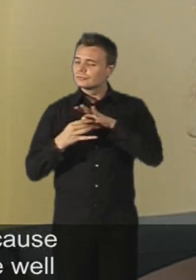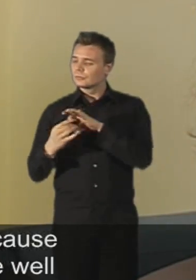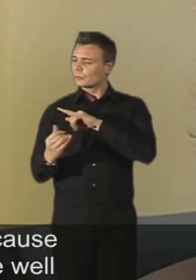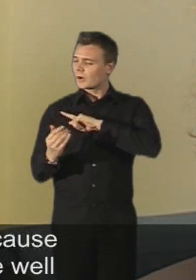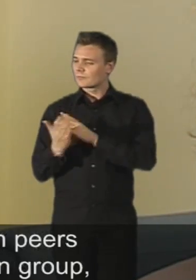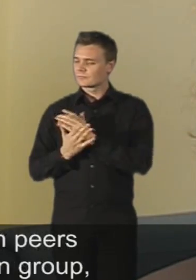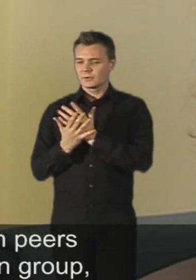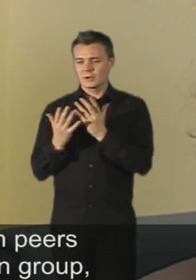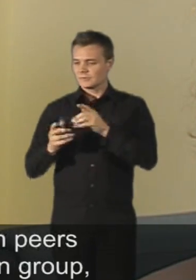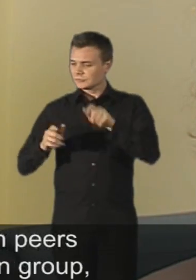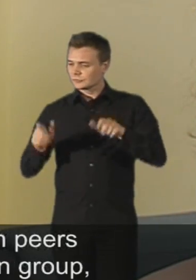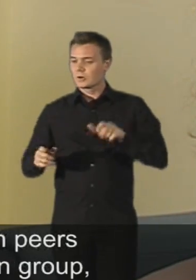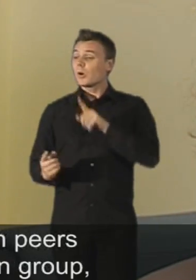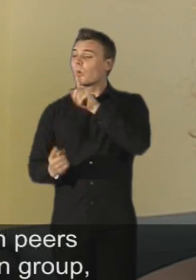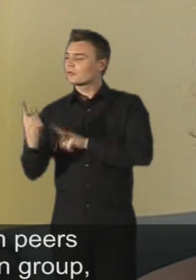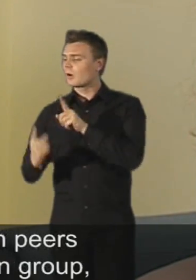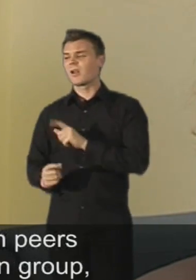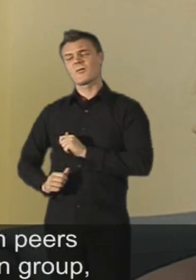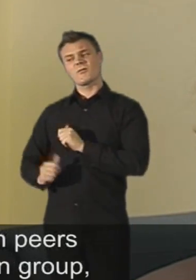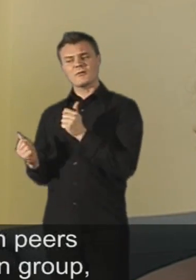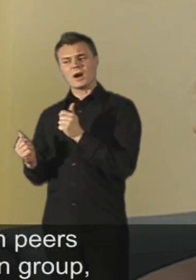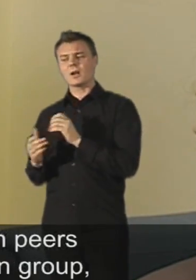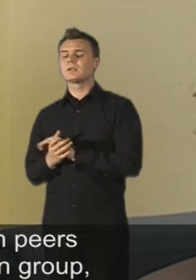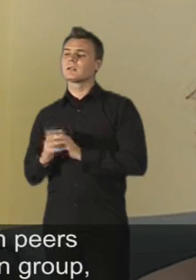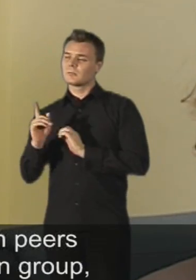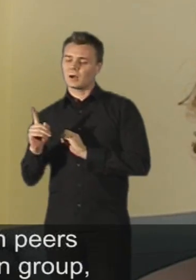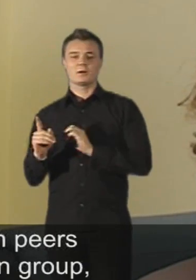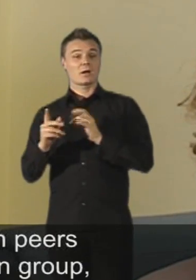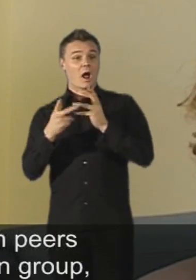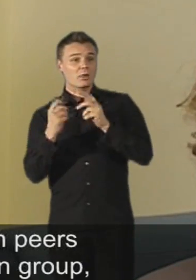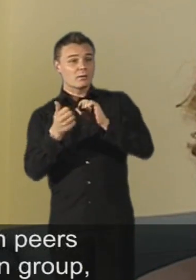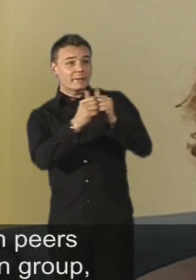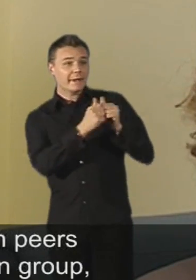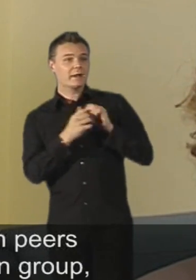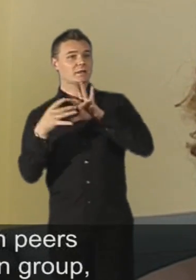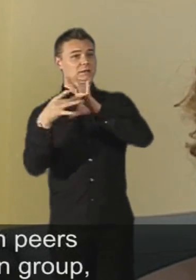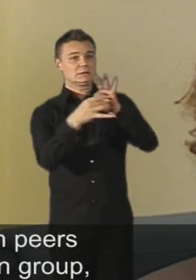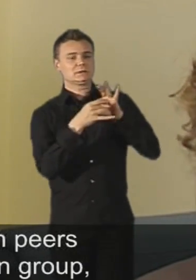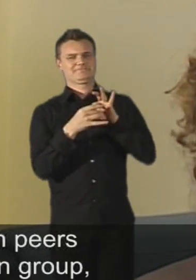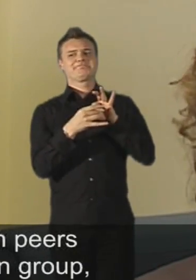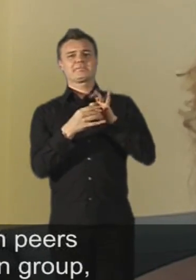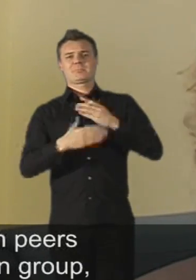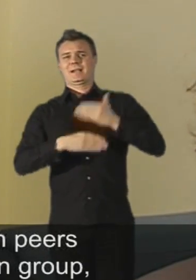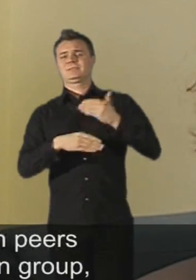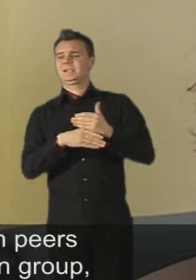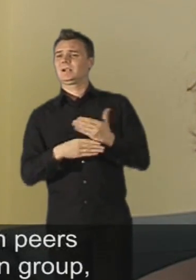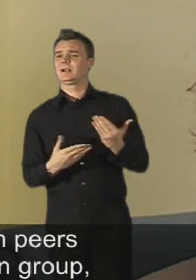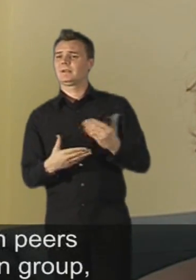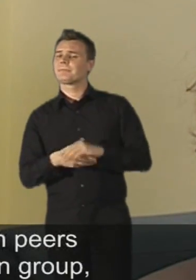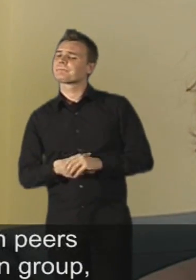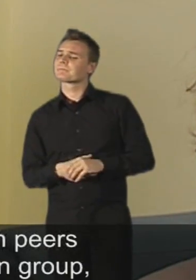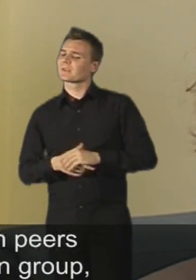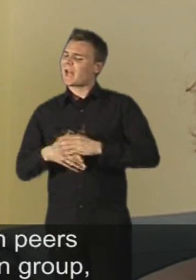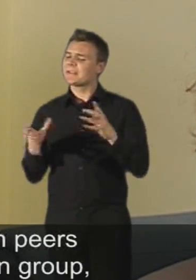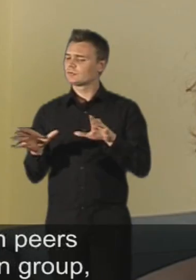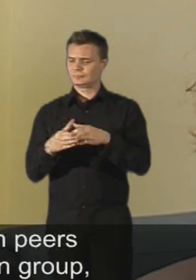work quite well one to one, and it's getting along with peers that is sort of the barrier. In any given